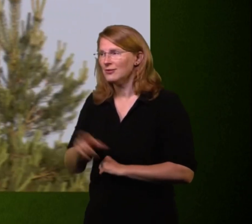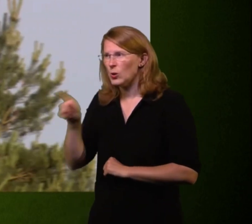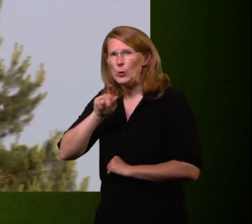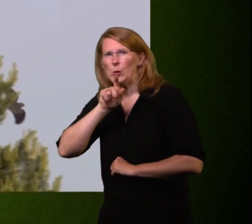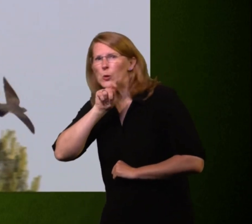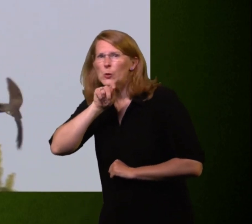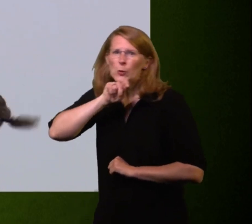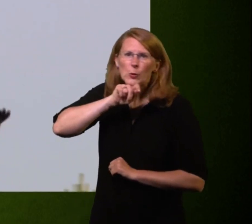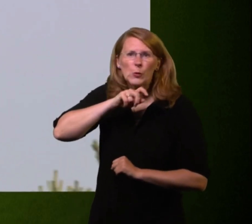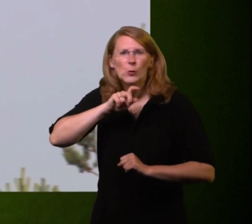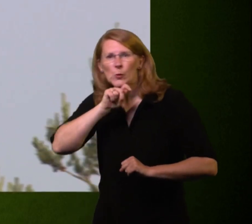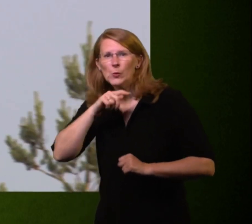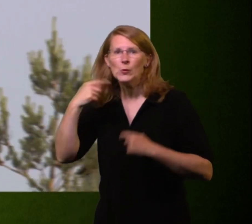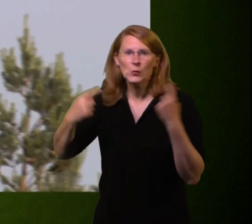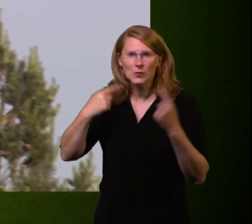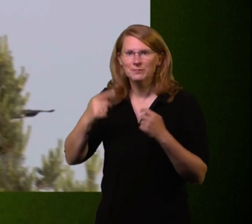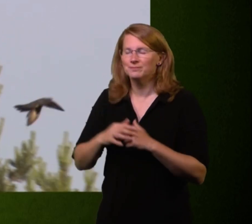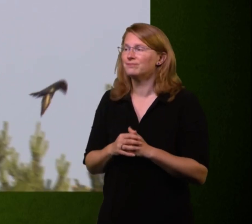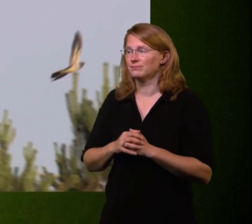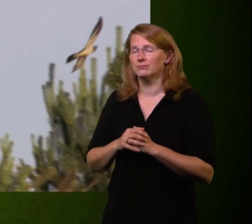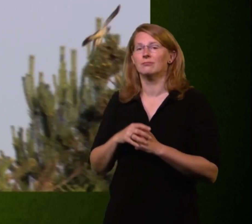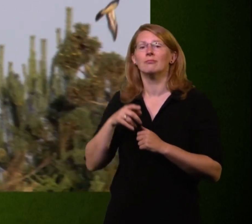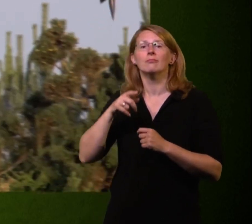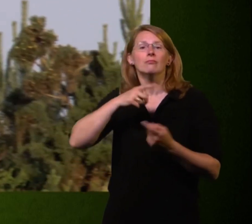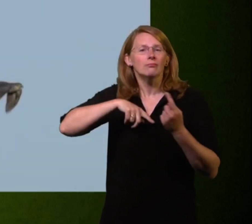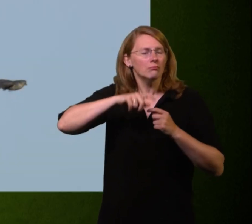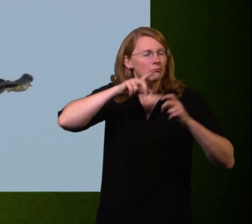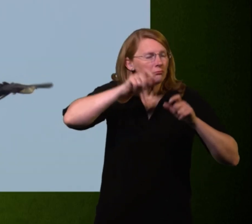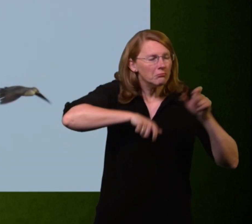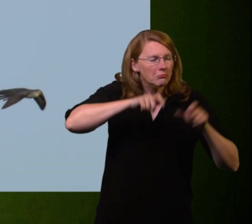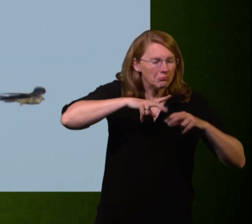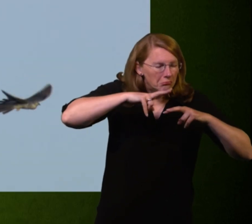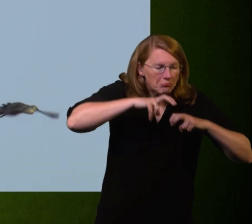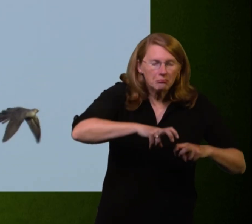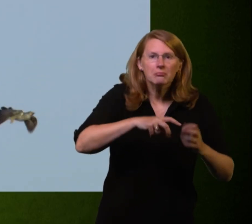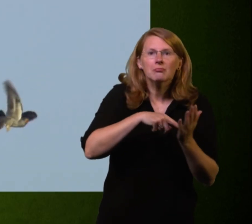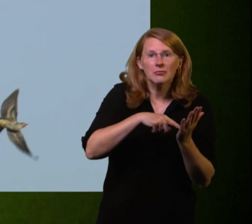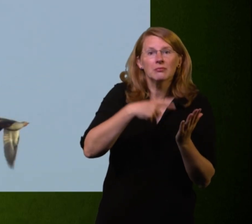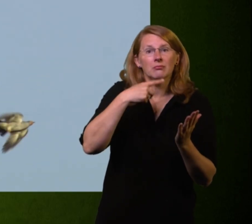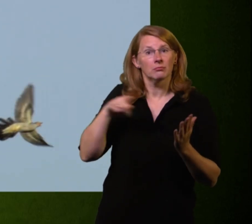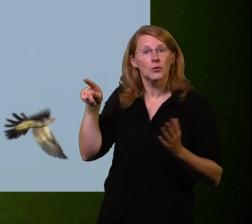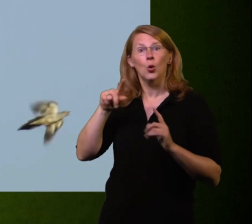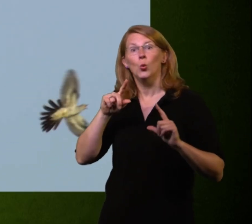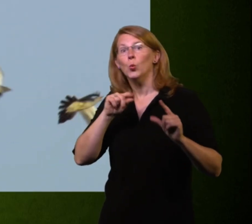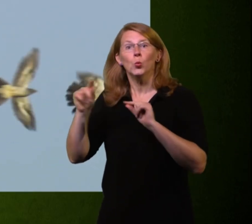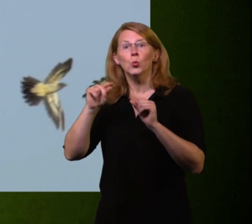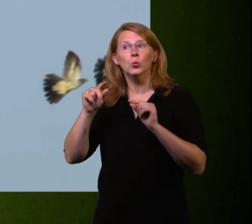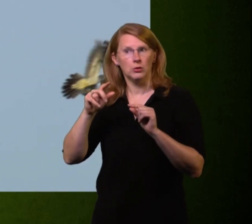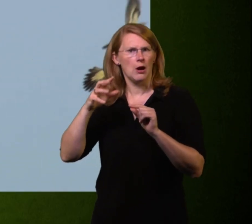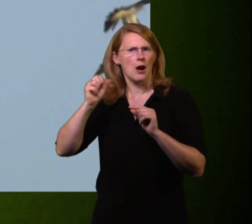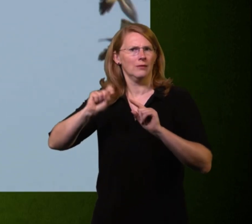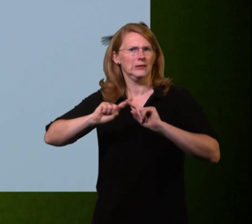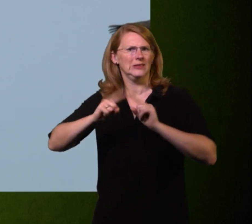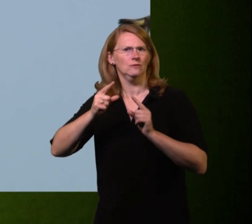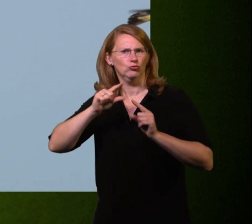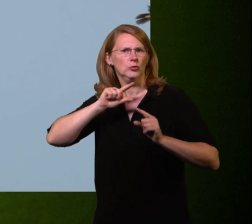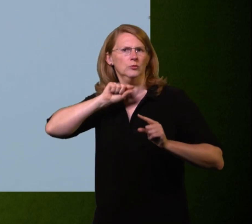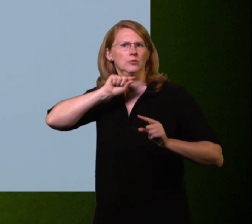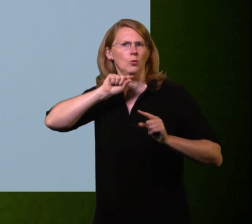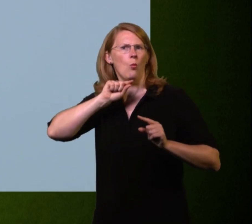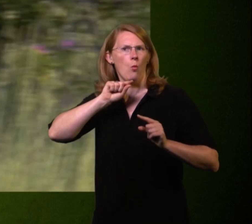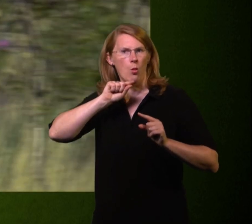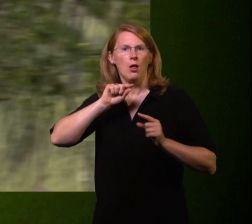studies have shown that each cuckoo has a different call and they can recognize